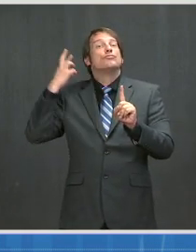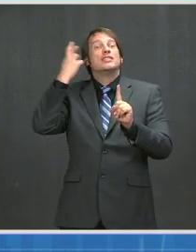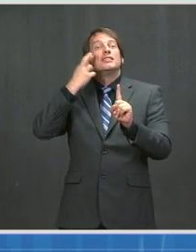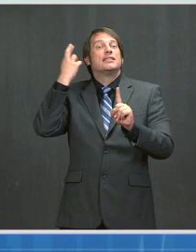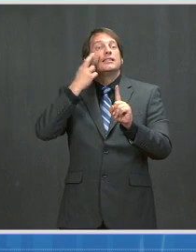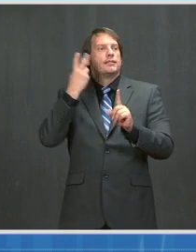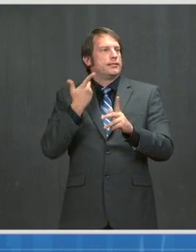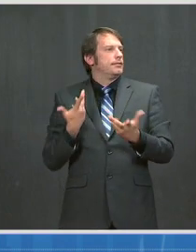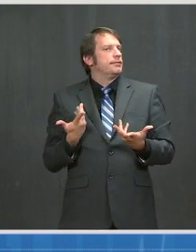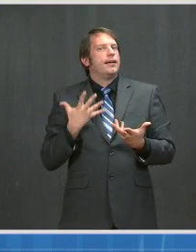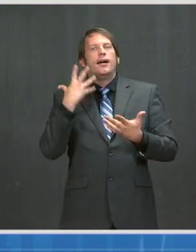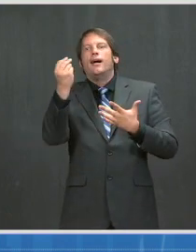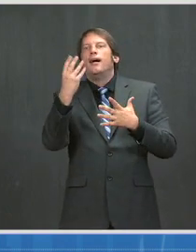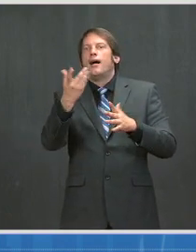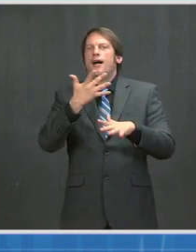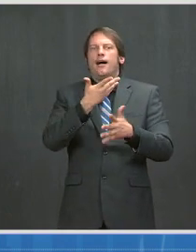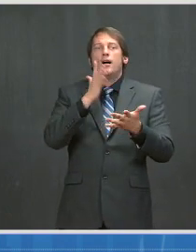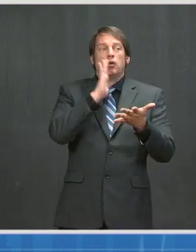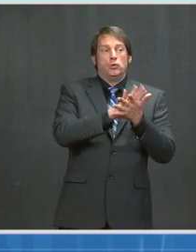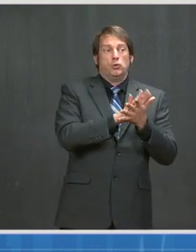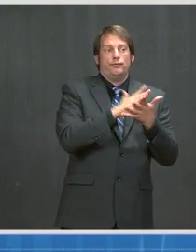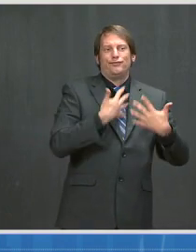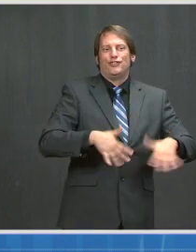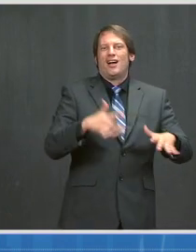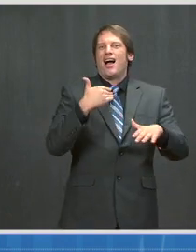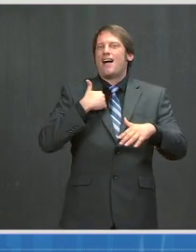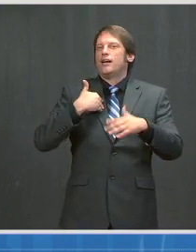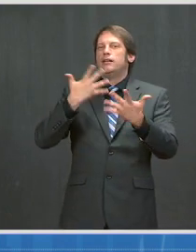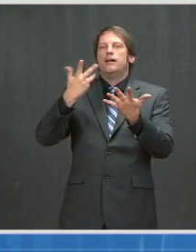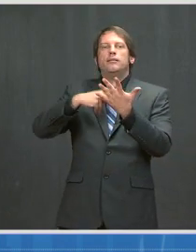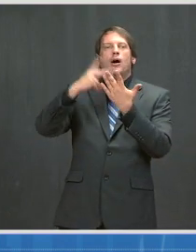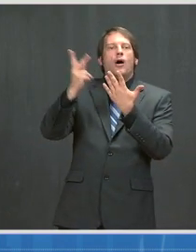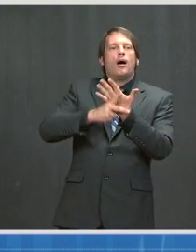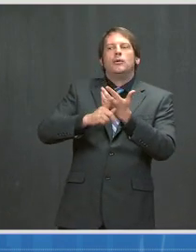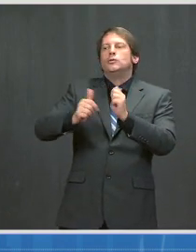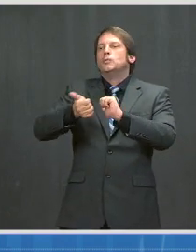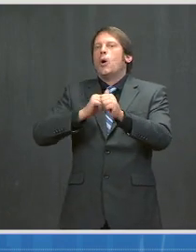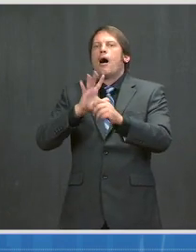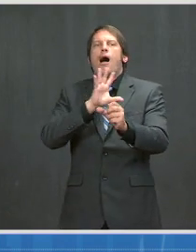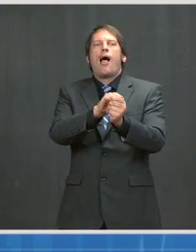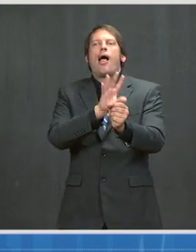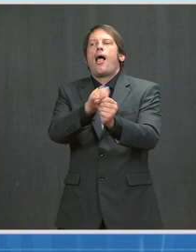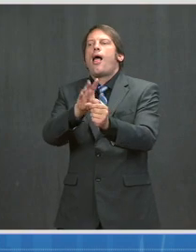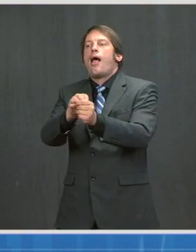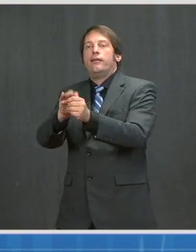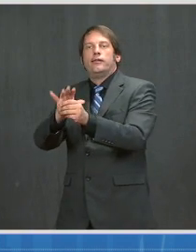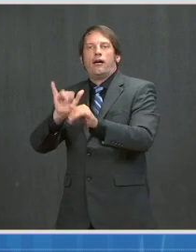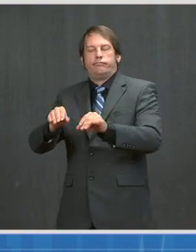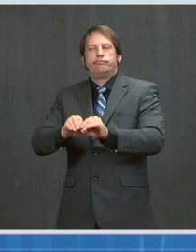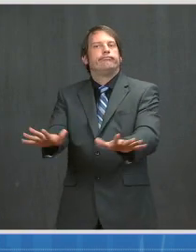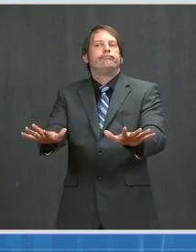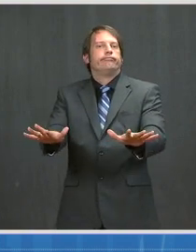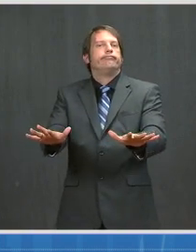youth sports, which is why we really want to remain vigilant with regard to the guidance there, as well as